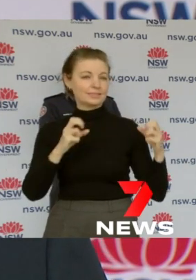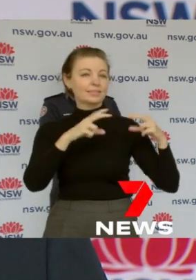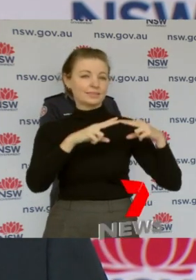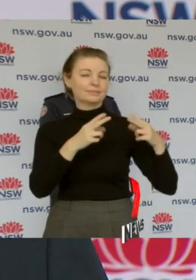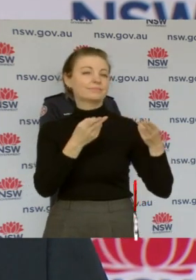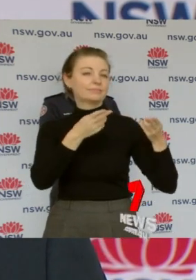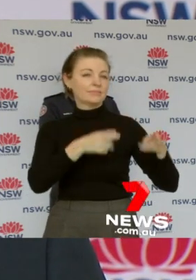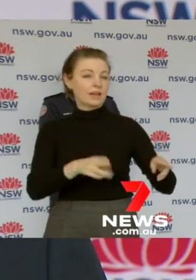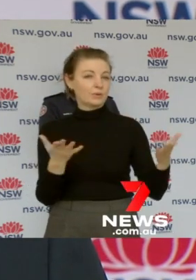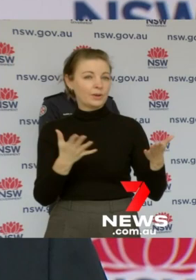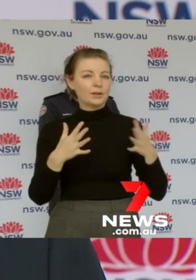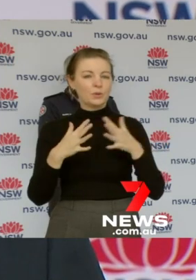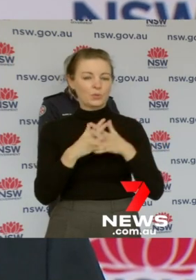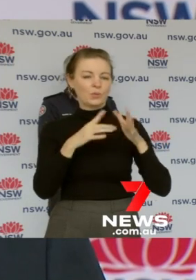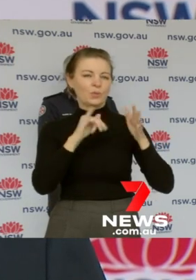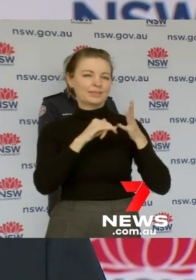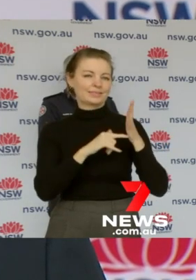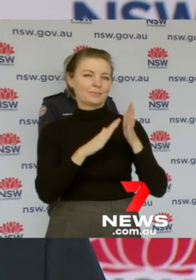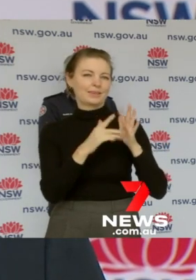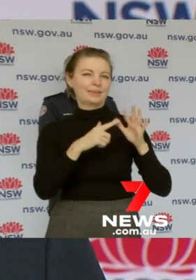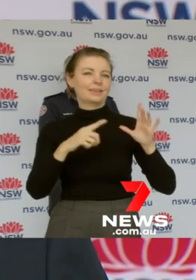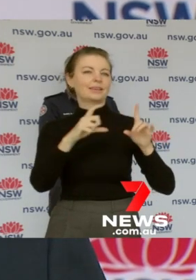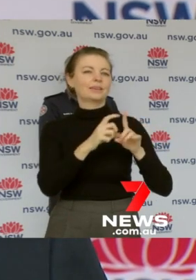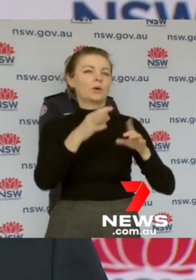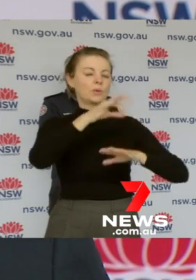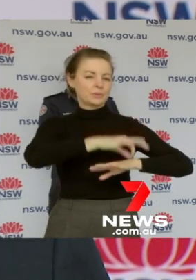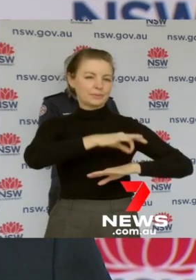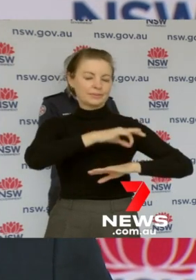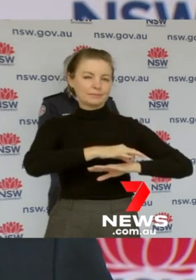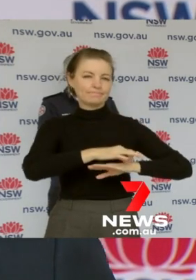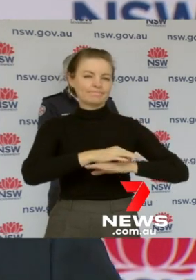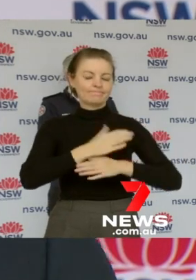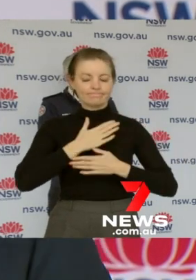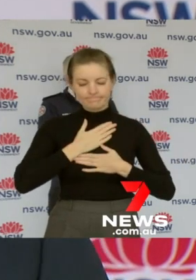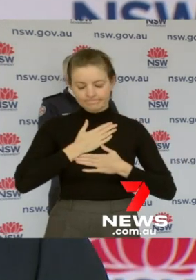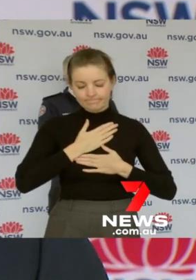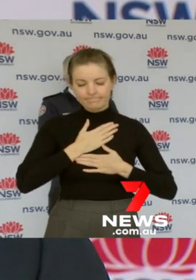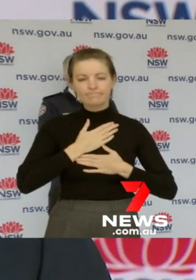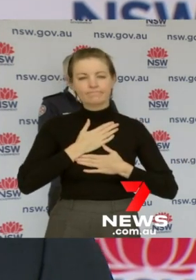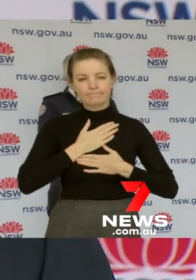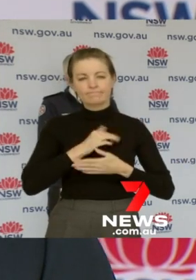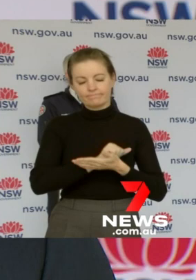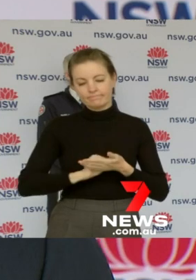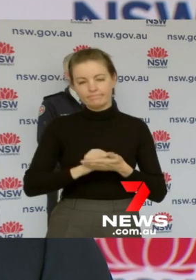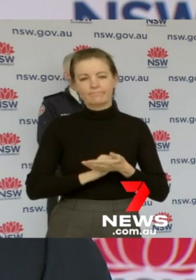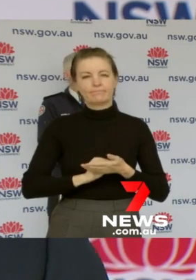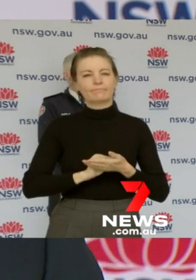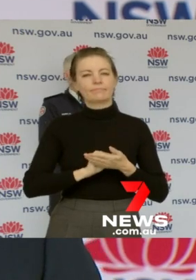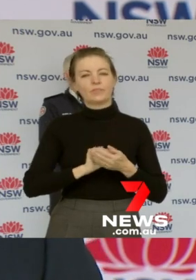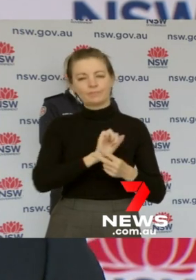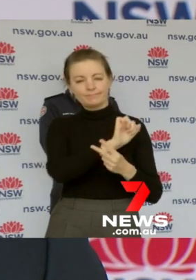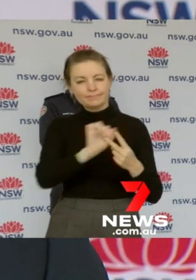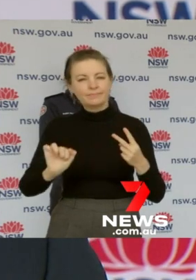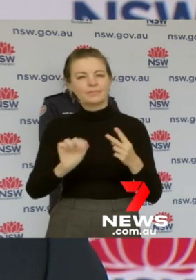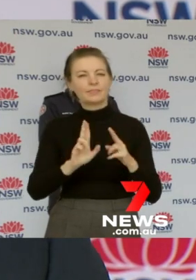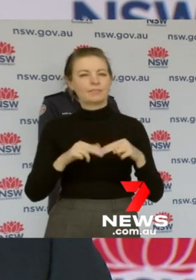away at Westmead Hospital. I want to express obviously my sympathies and the sympathies of the